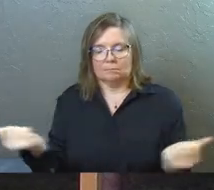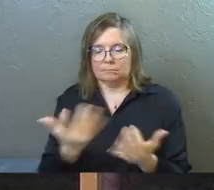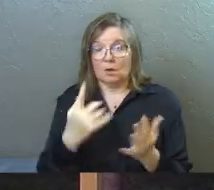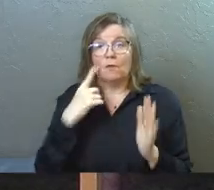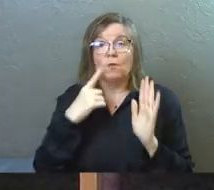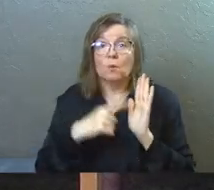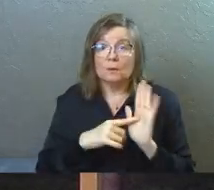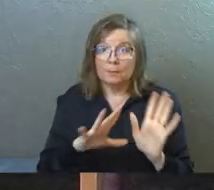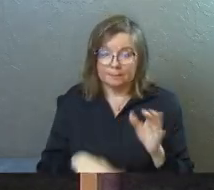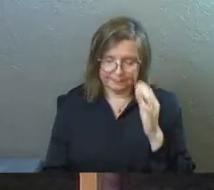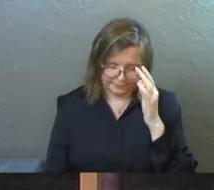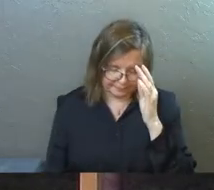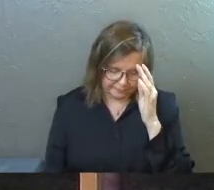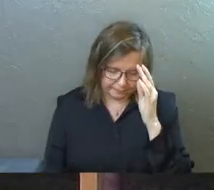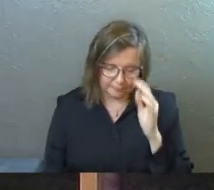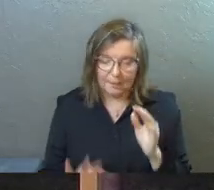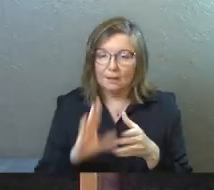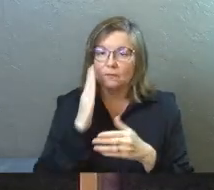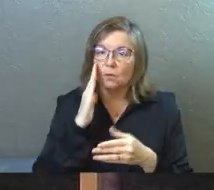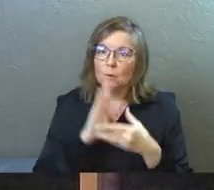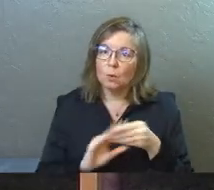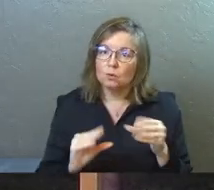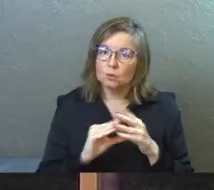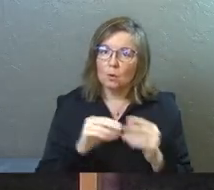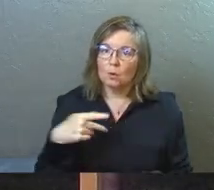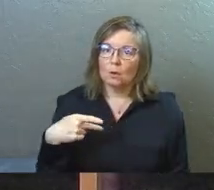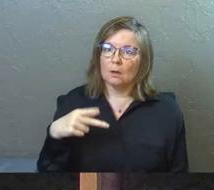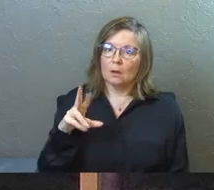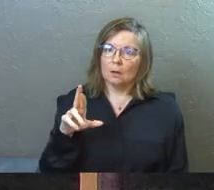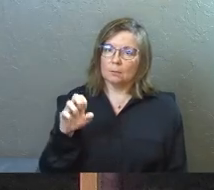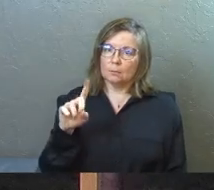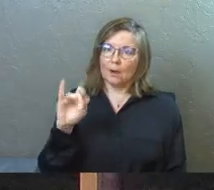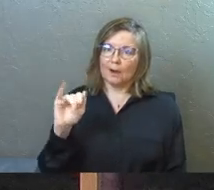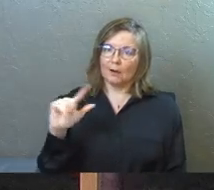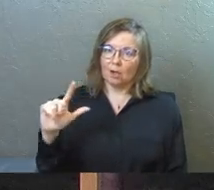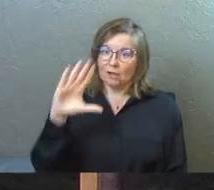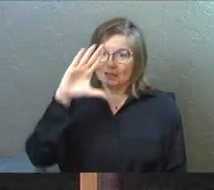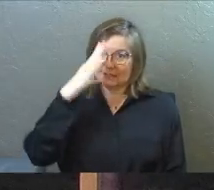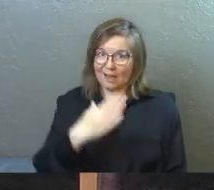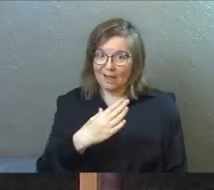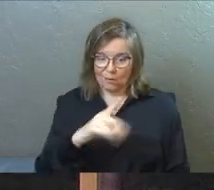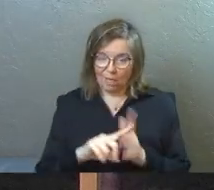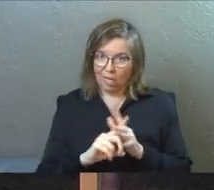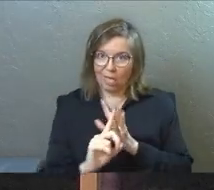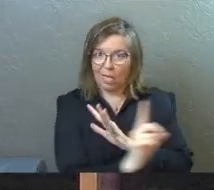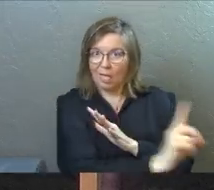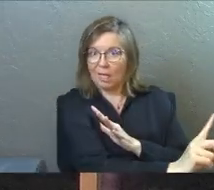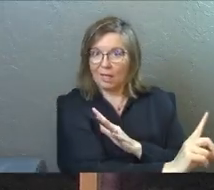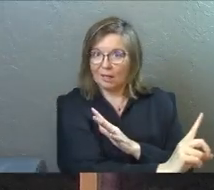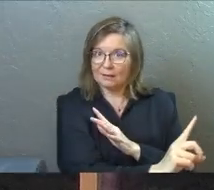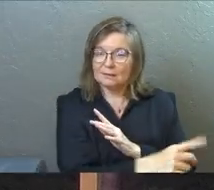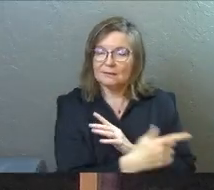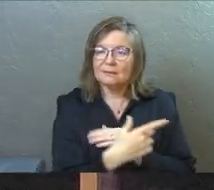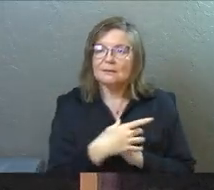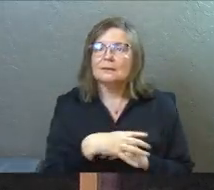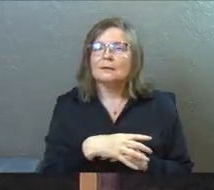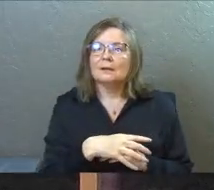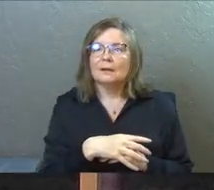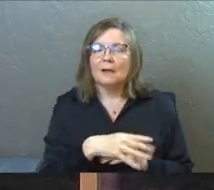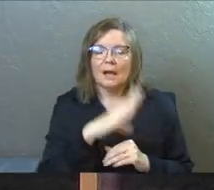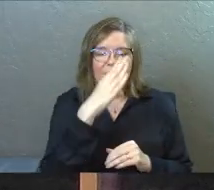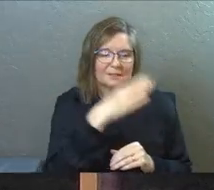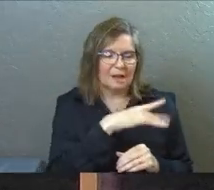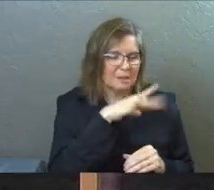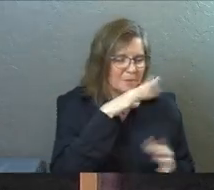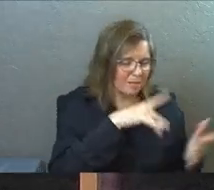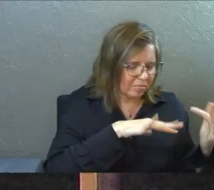For example, if you know the story of the prodigal son, we all love the moment when the prodigal son runs up the road and he's ready